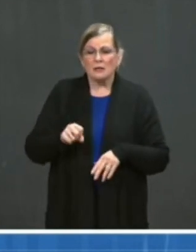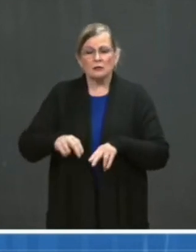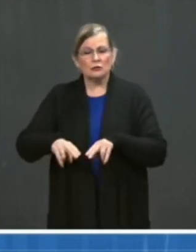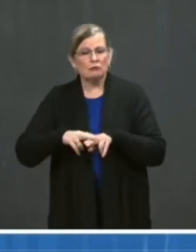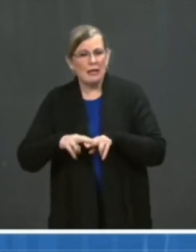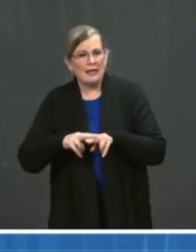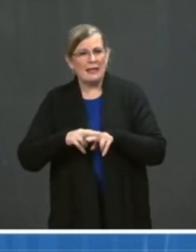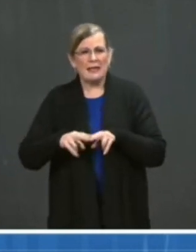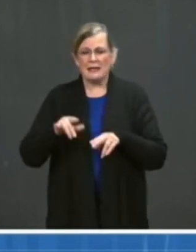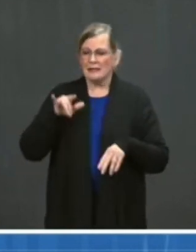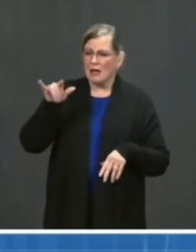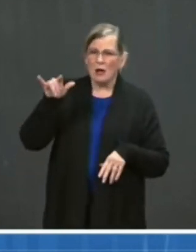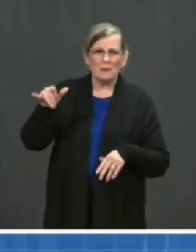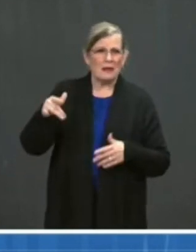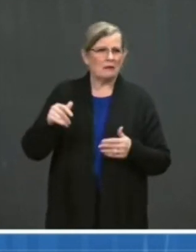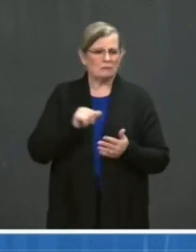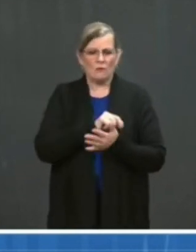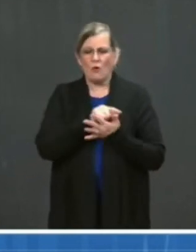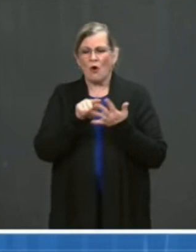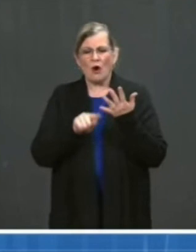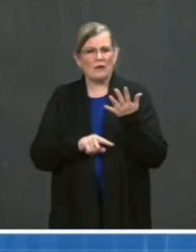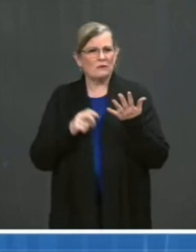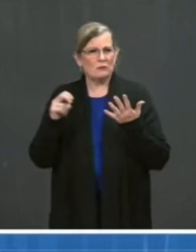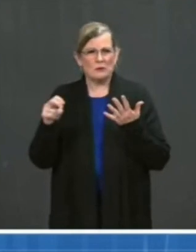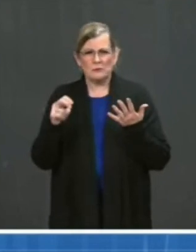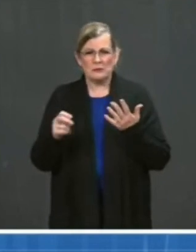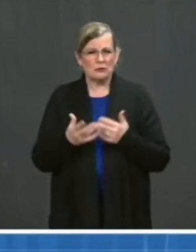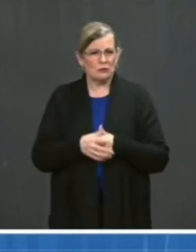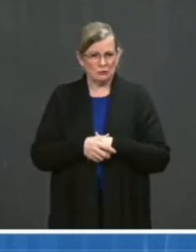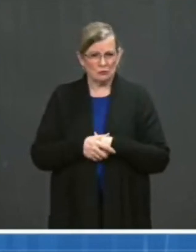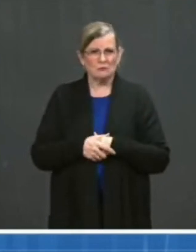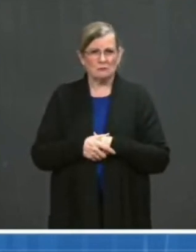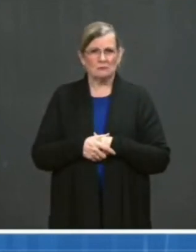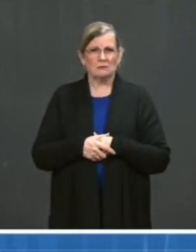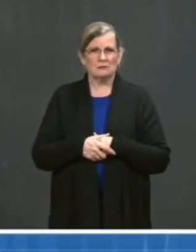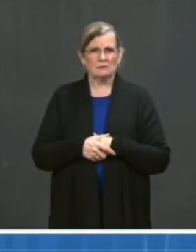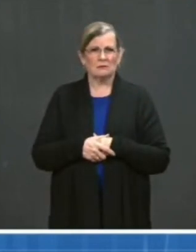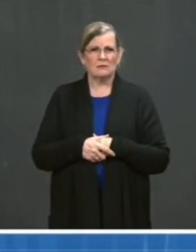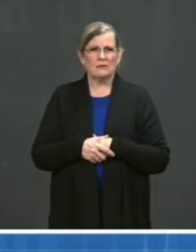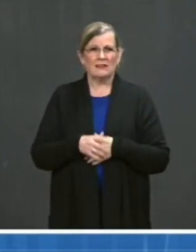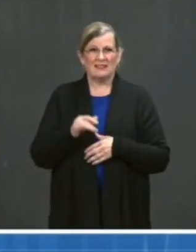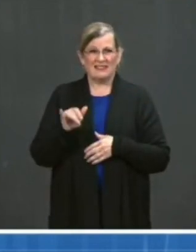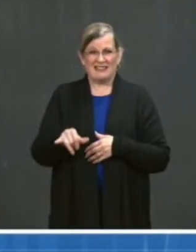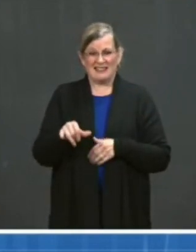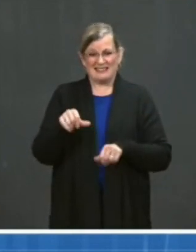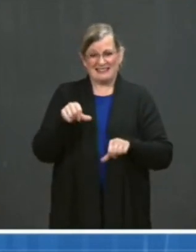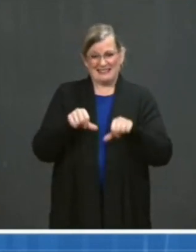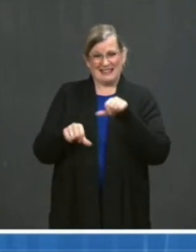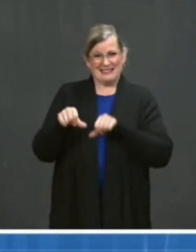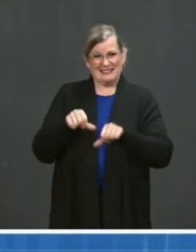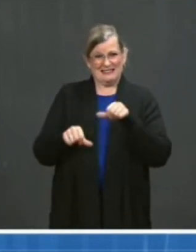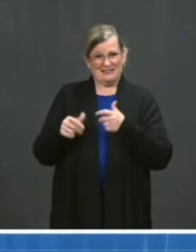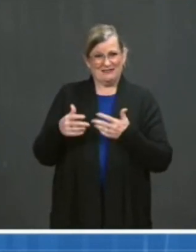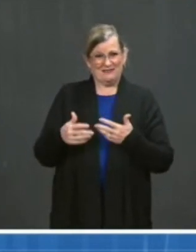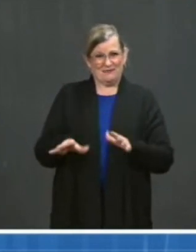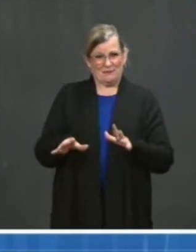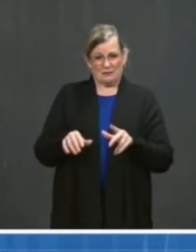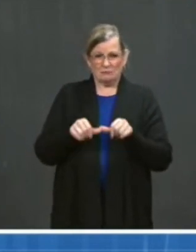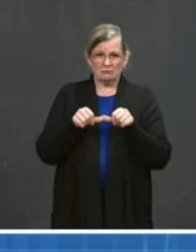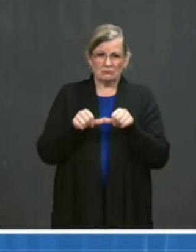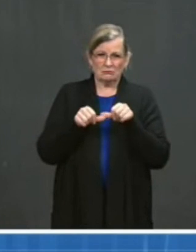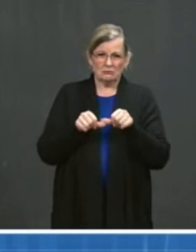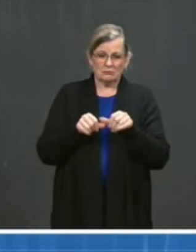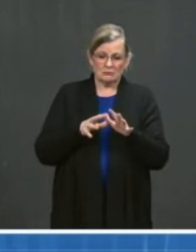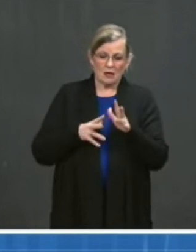As I mentioned previously, the science on COVID-19 is constantly evolving. We will